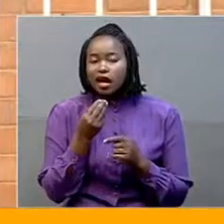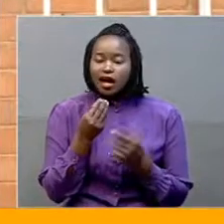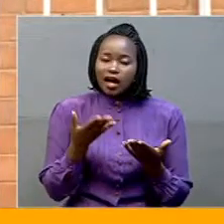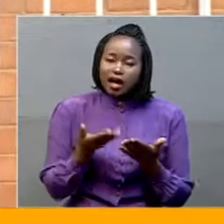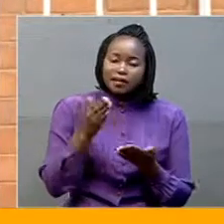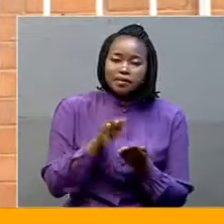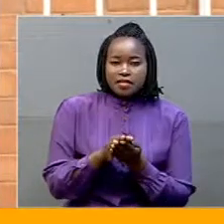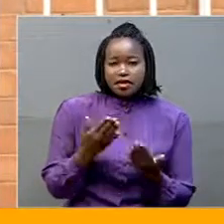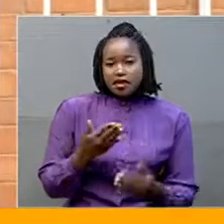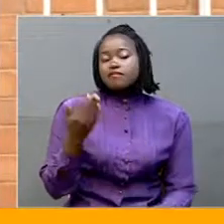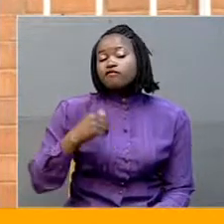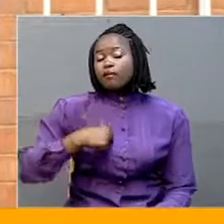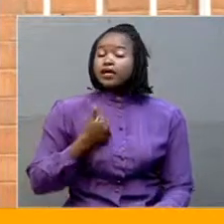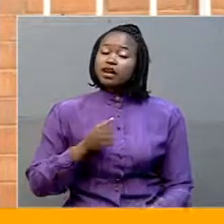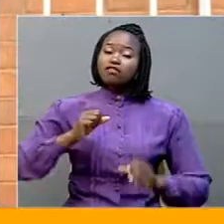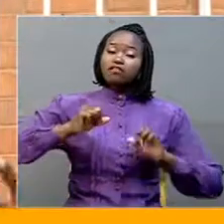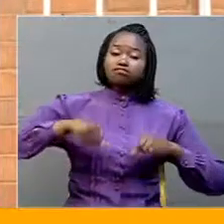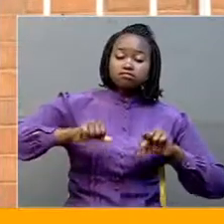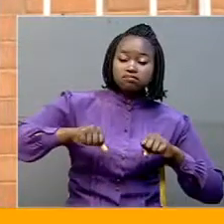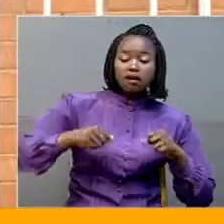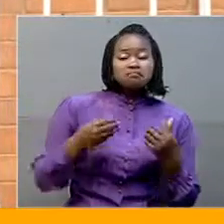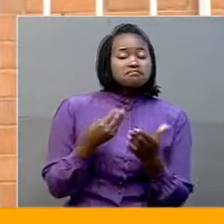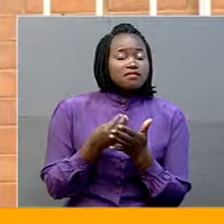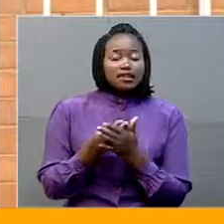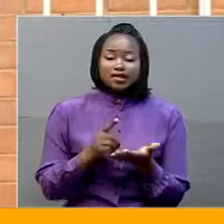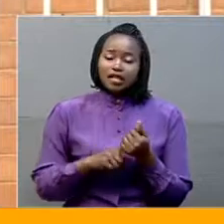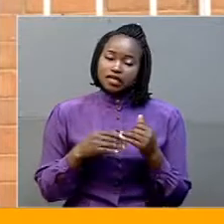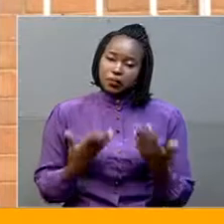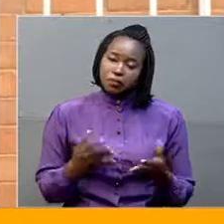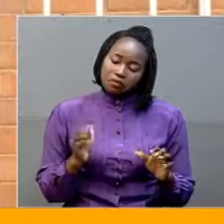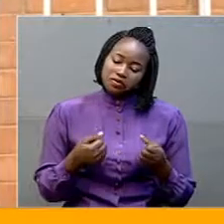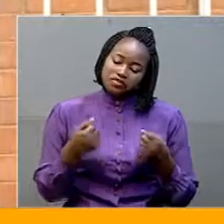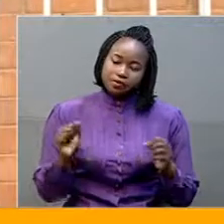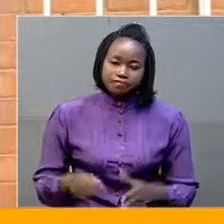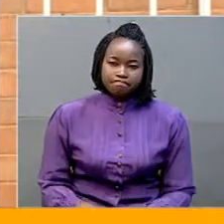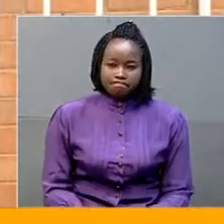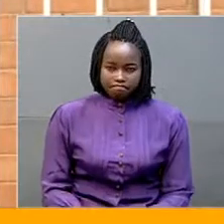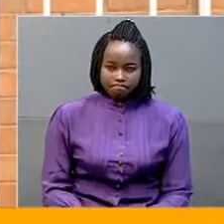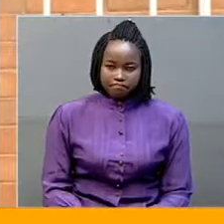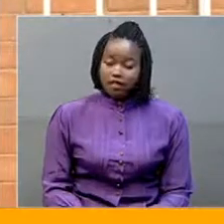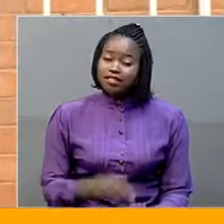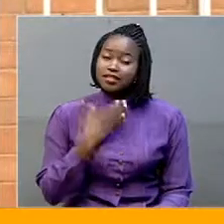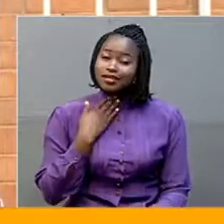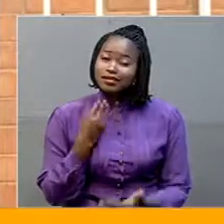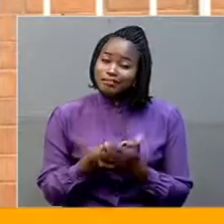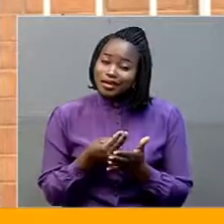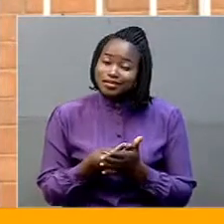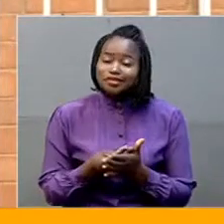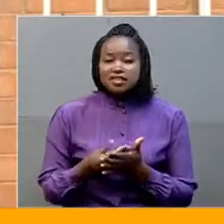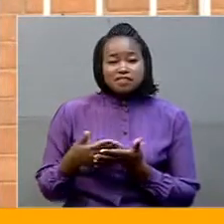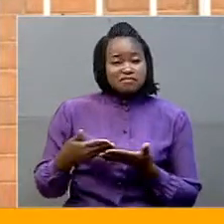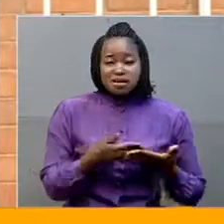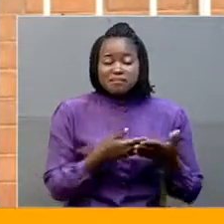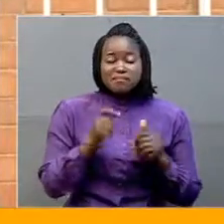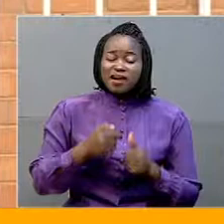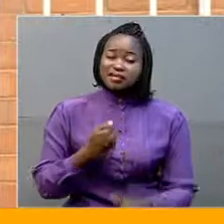but I would ride people's bike, so I can't get this money at the moment. As it is needed, the baby is supposed to be operated